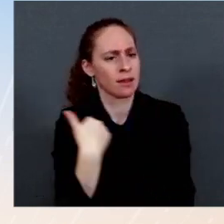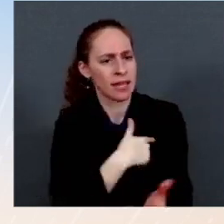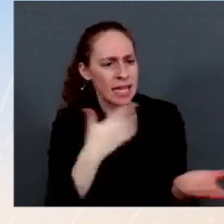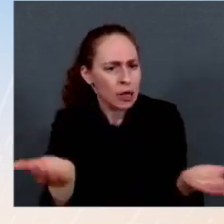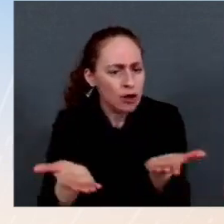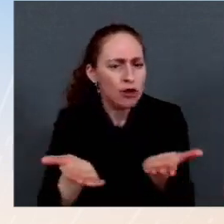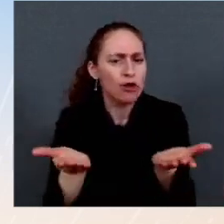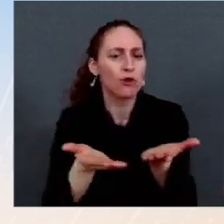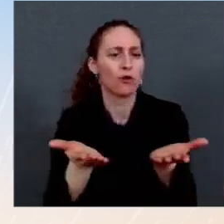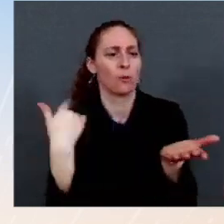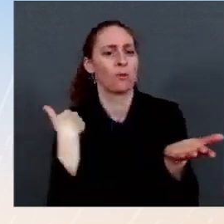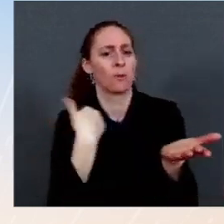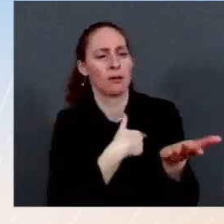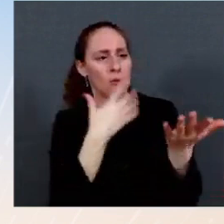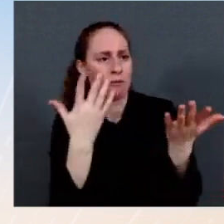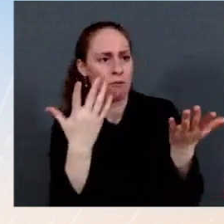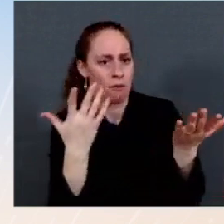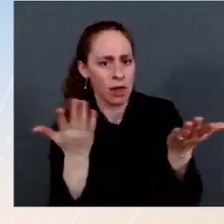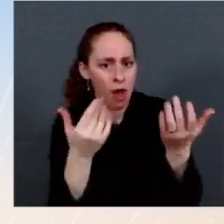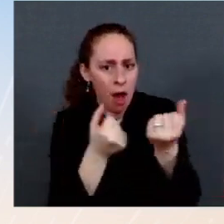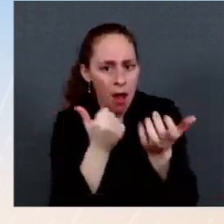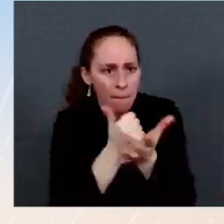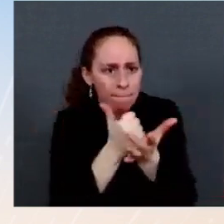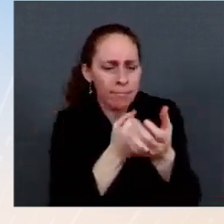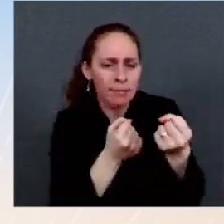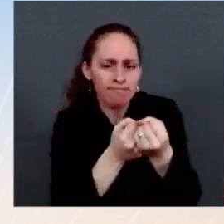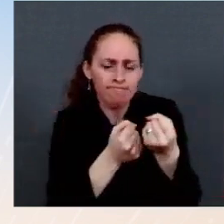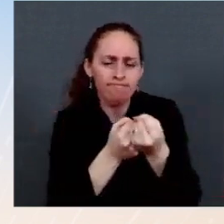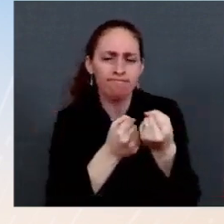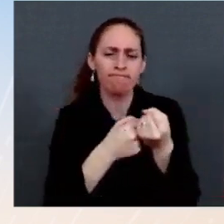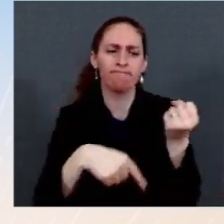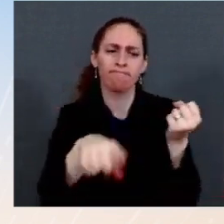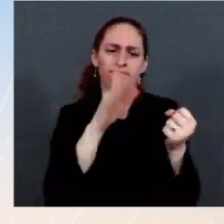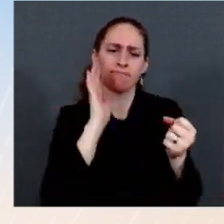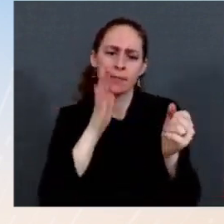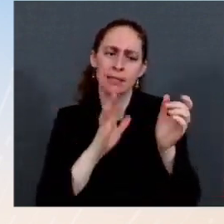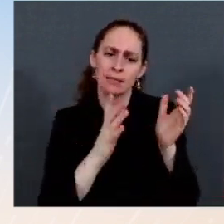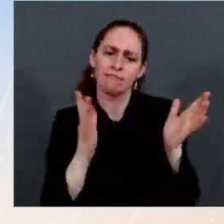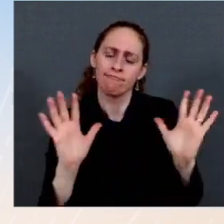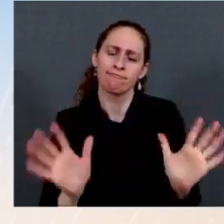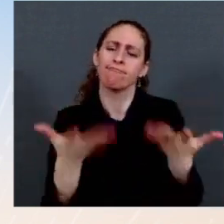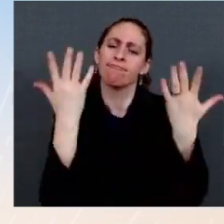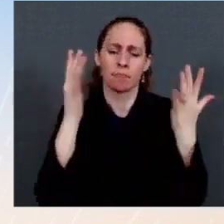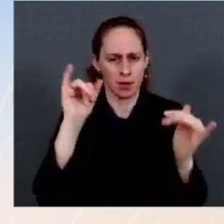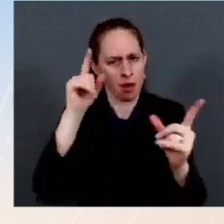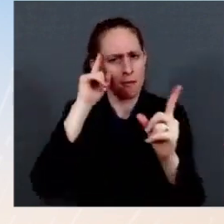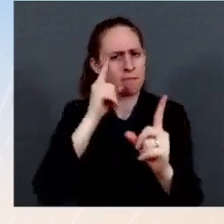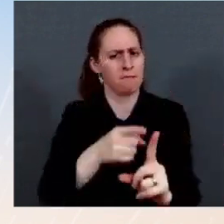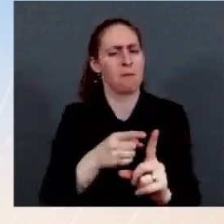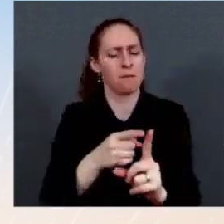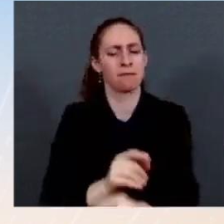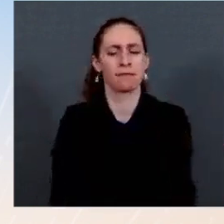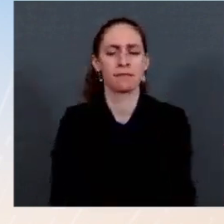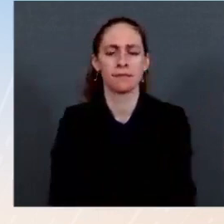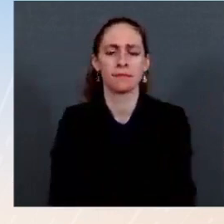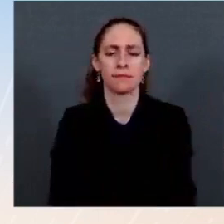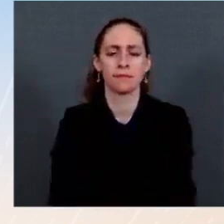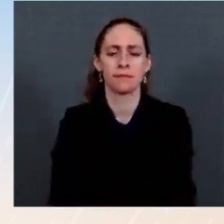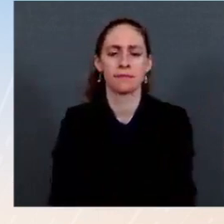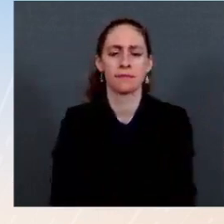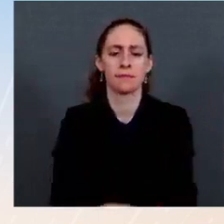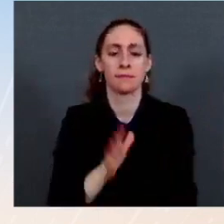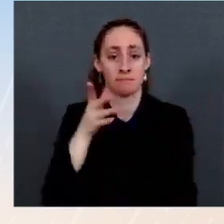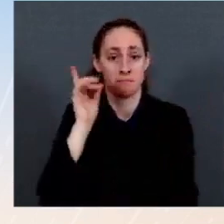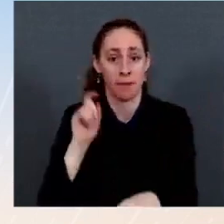we're going to help your leaders do exactly that. So, no, I wouldn't say it's hard to prepare. I would say the President just wants to send a clear message and stand by people in these